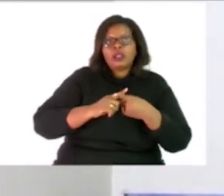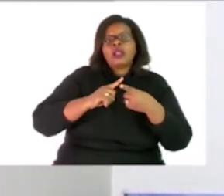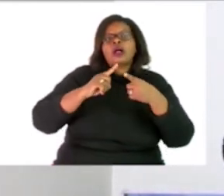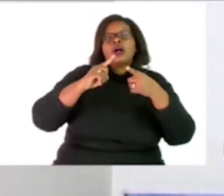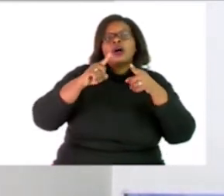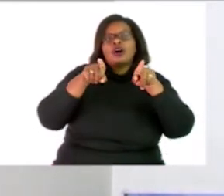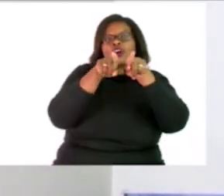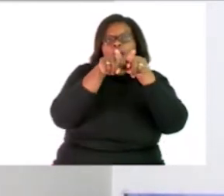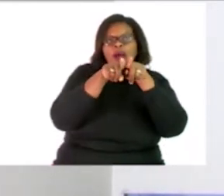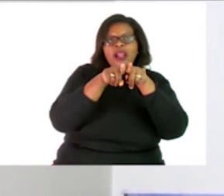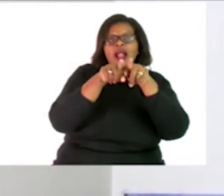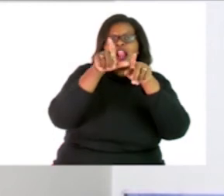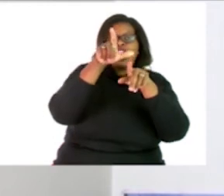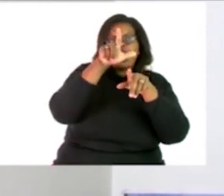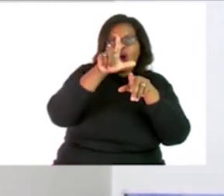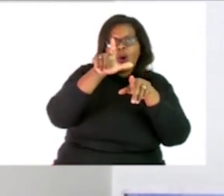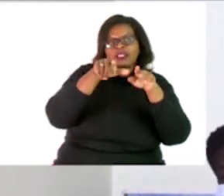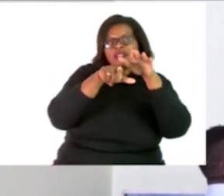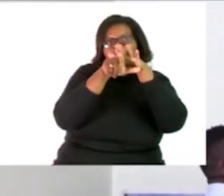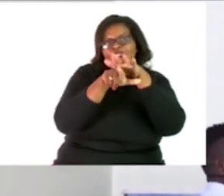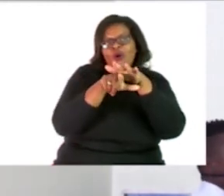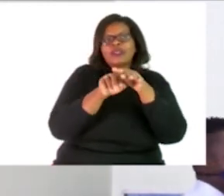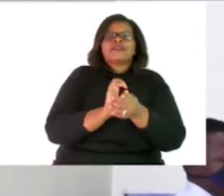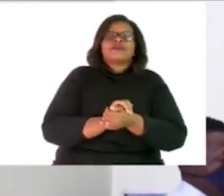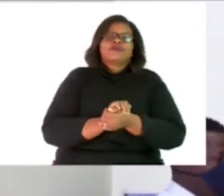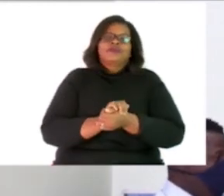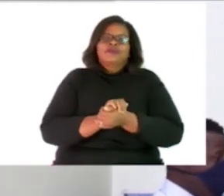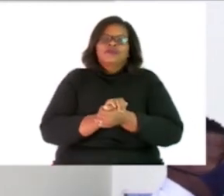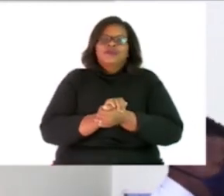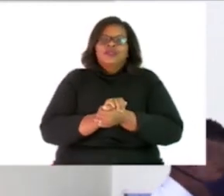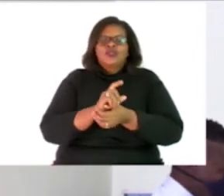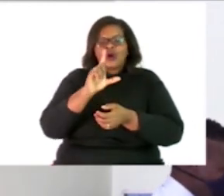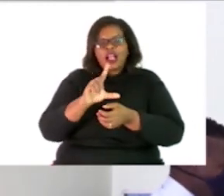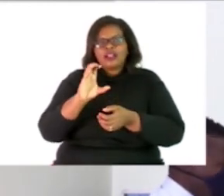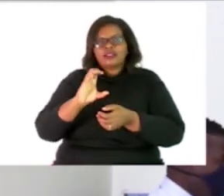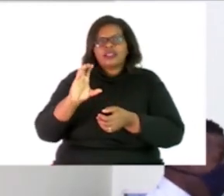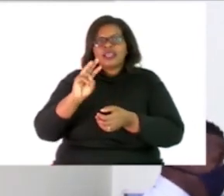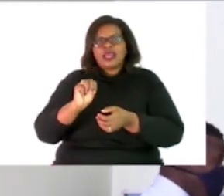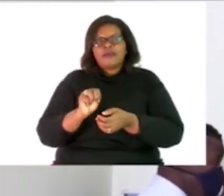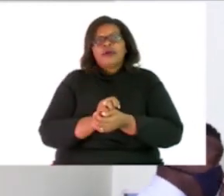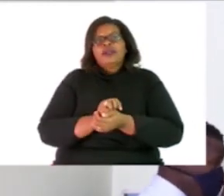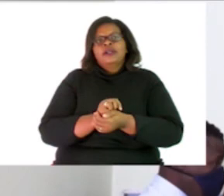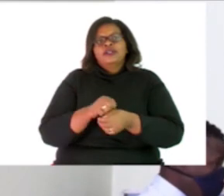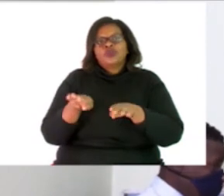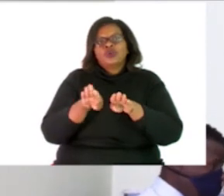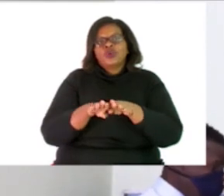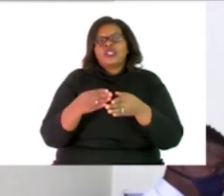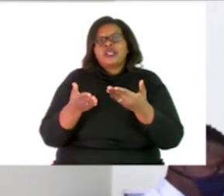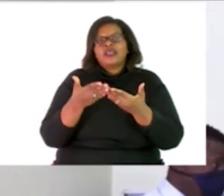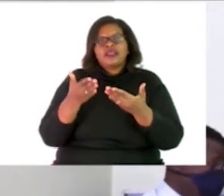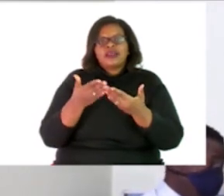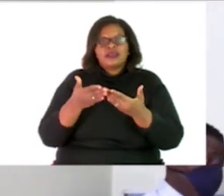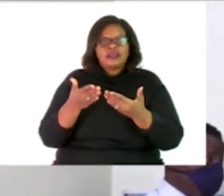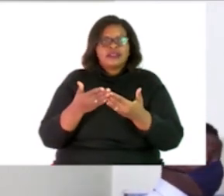comes first but try to work from here going this side then you can get it in the right way So I can